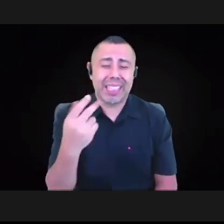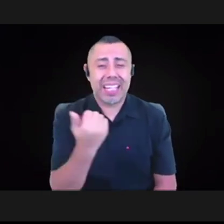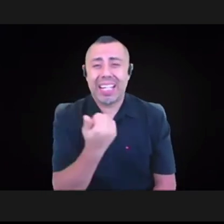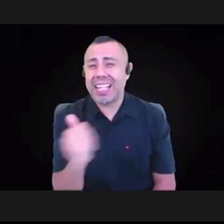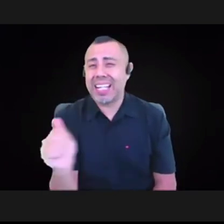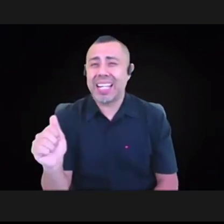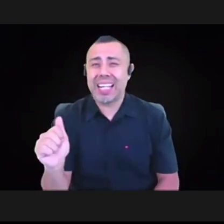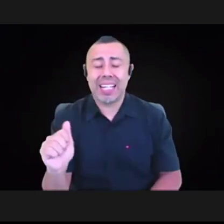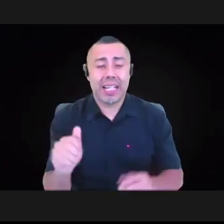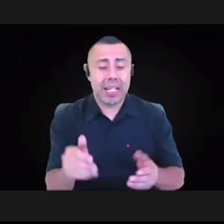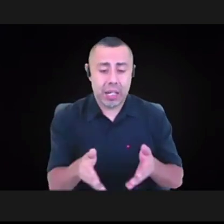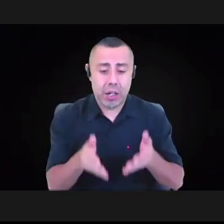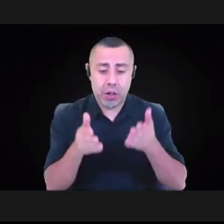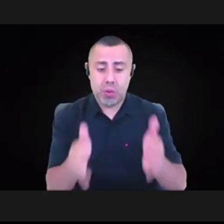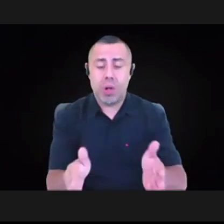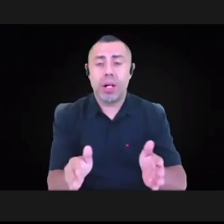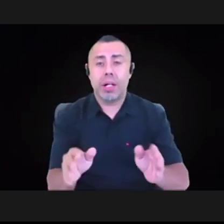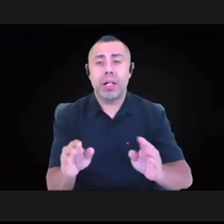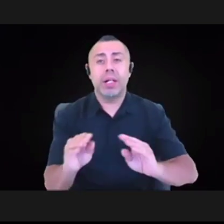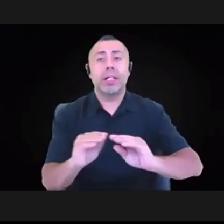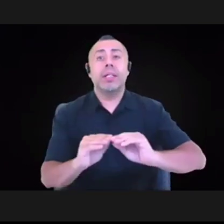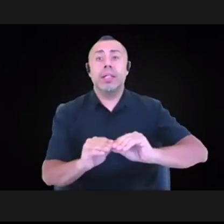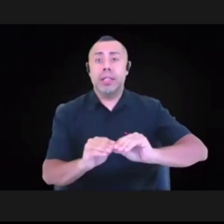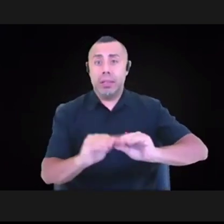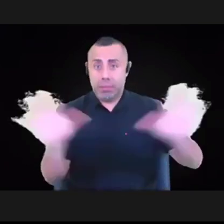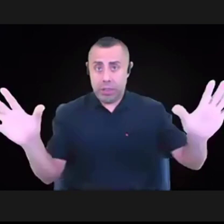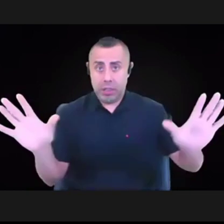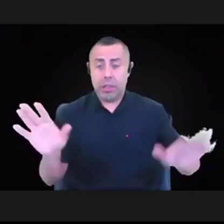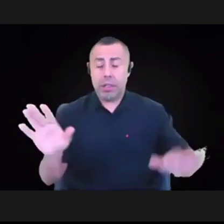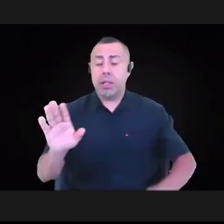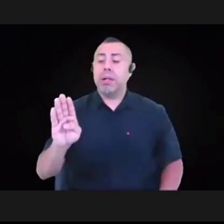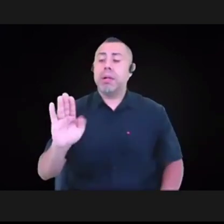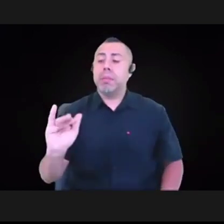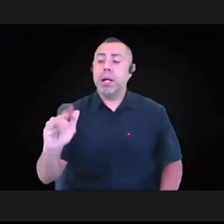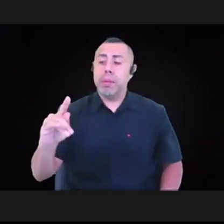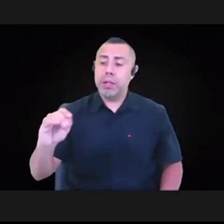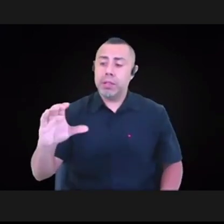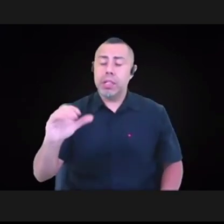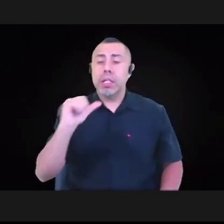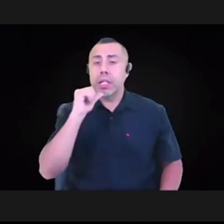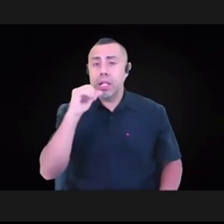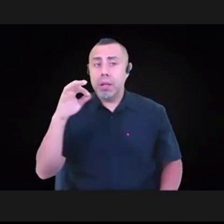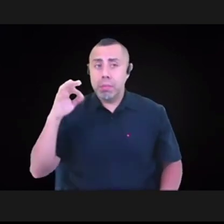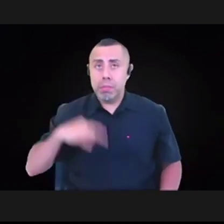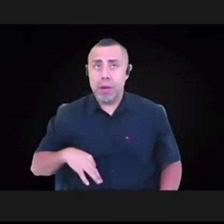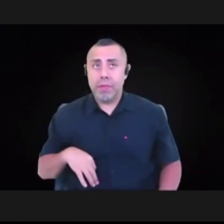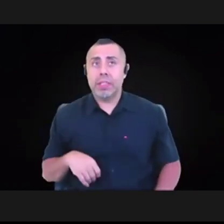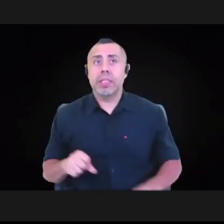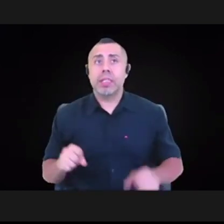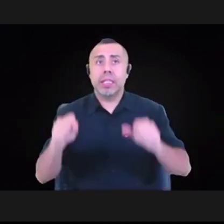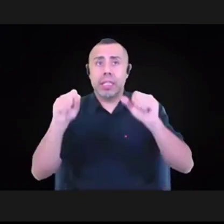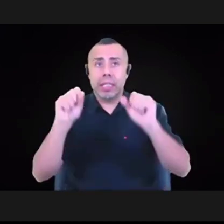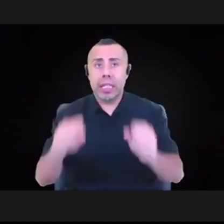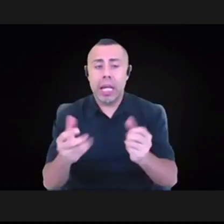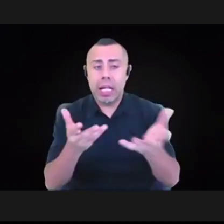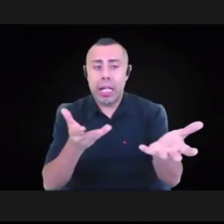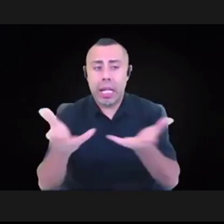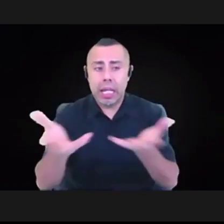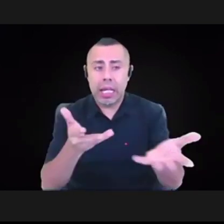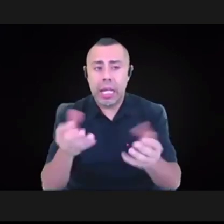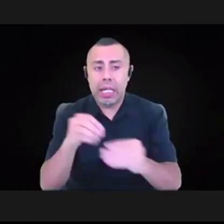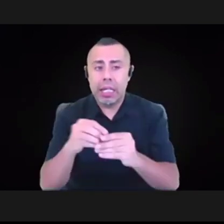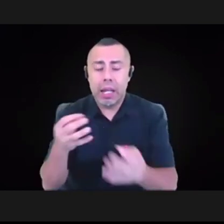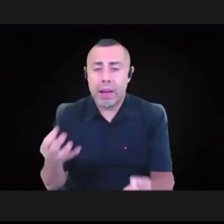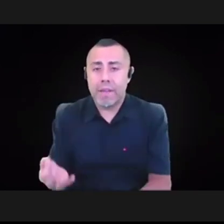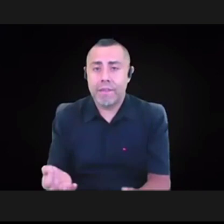nonprofits can flip the script and engage in ways of fundraising that allow them for more agency without depending